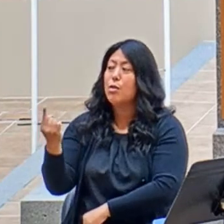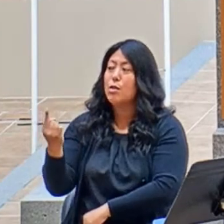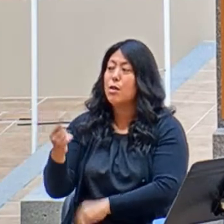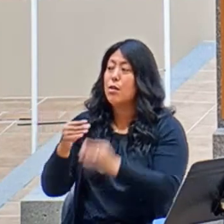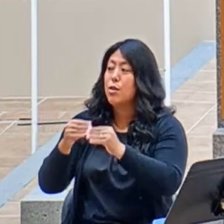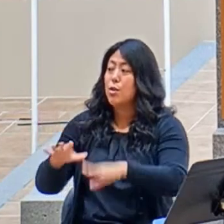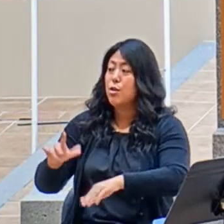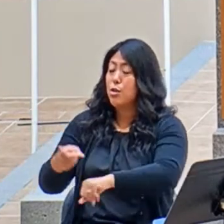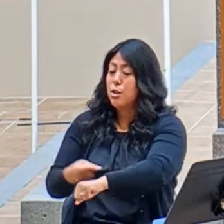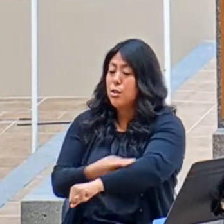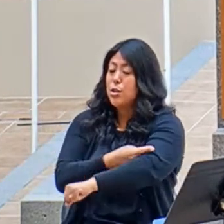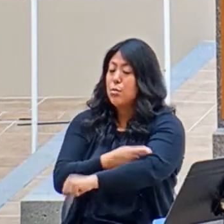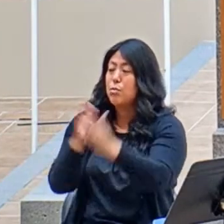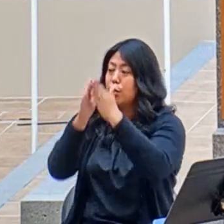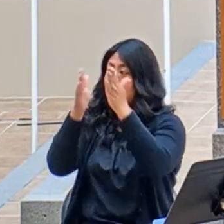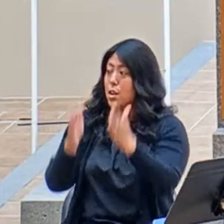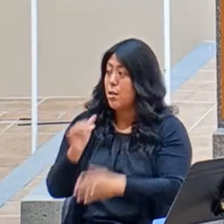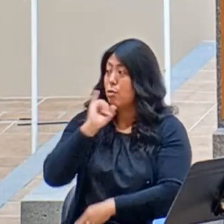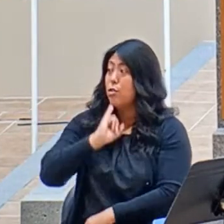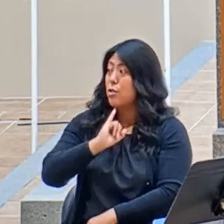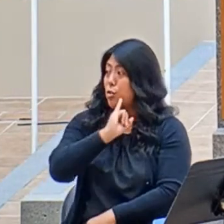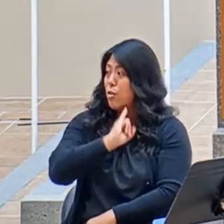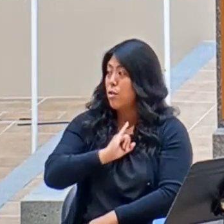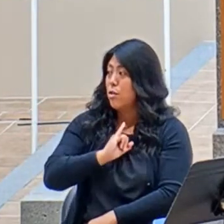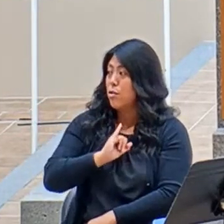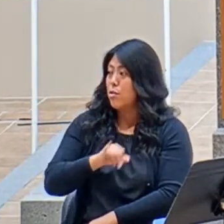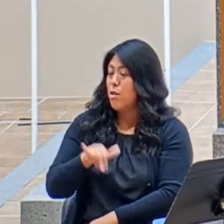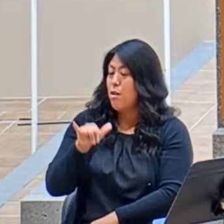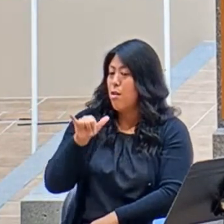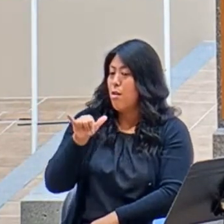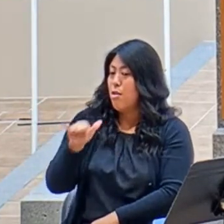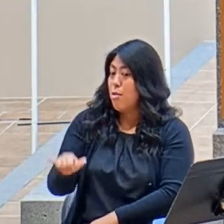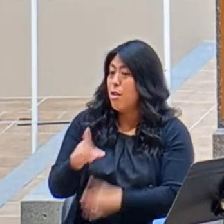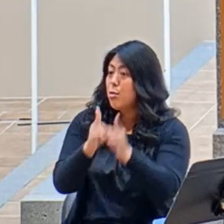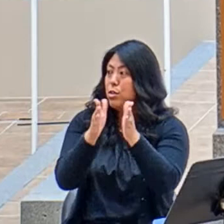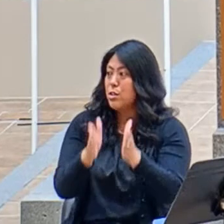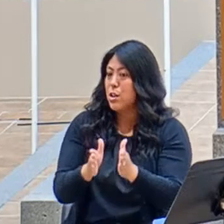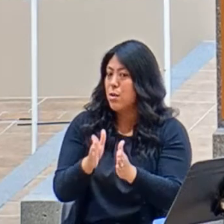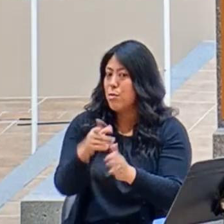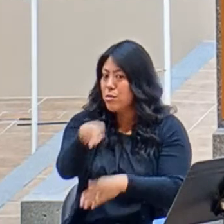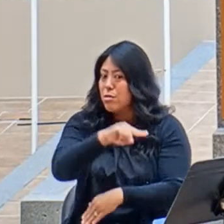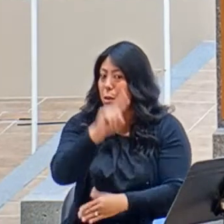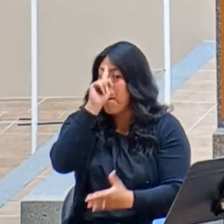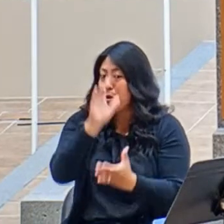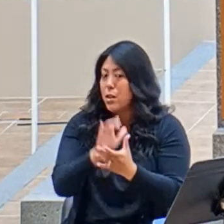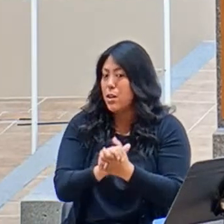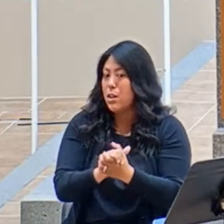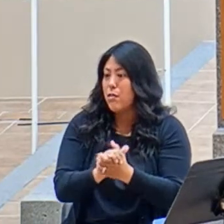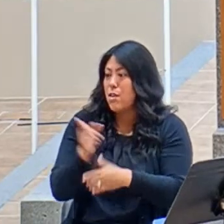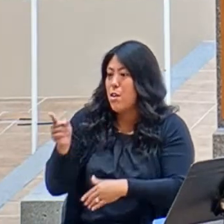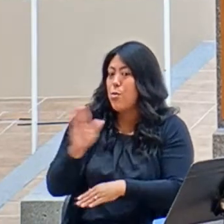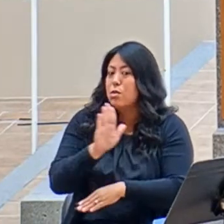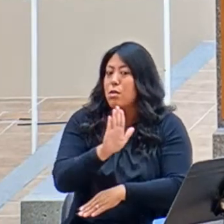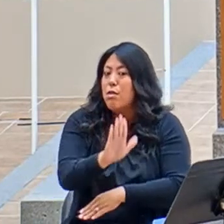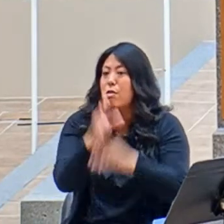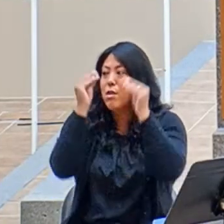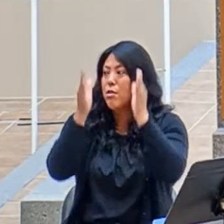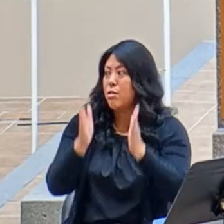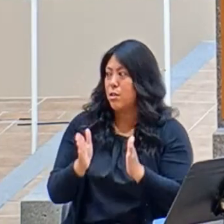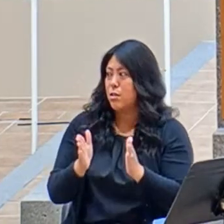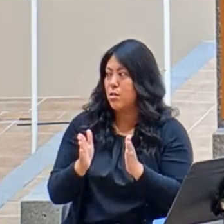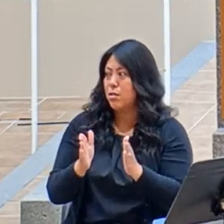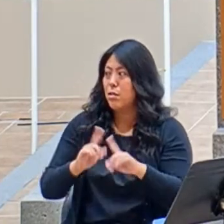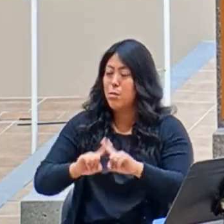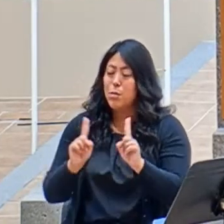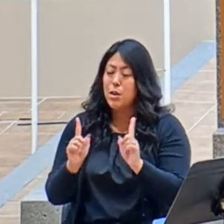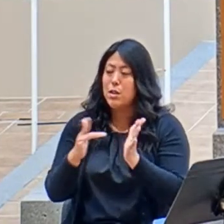of the house of Israel. That's what his disciples believed. He was their Savior. So he's probably